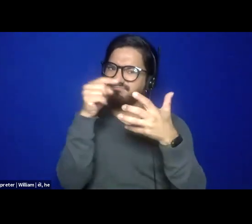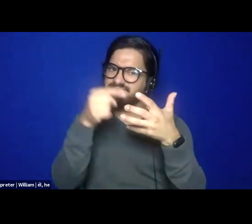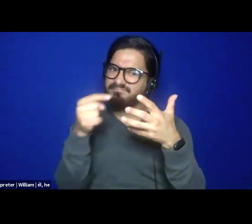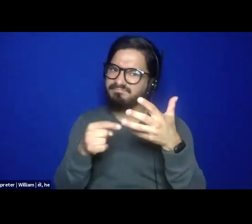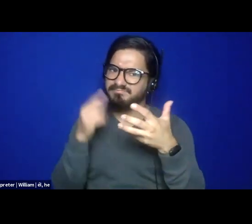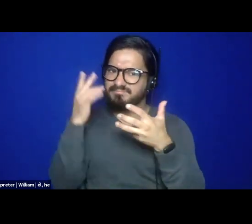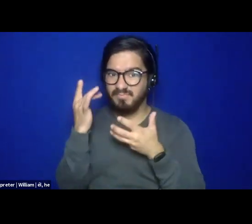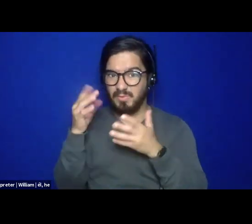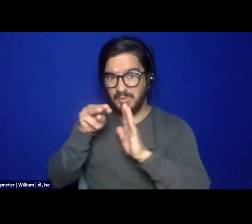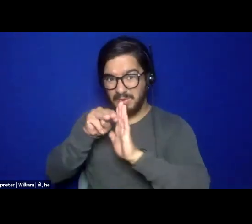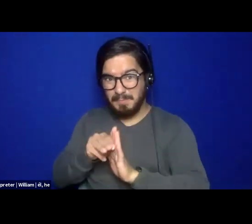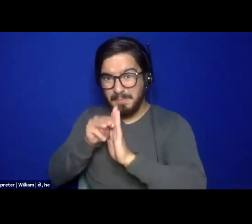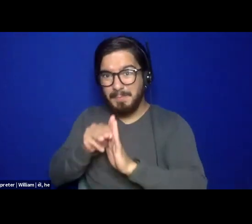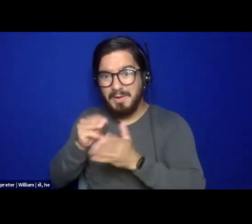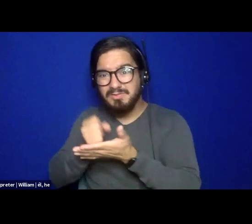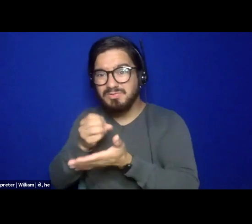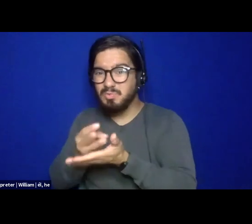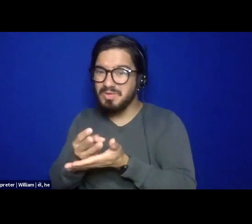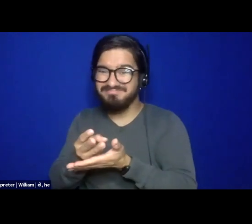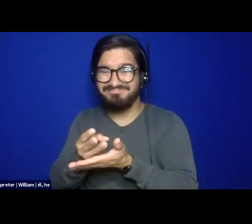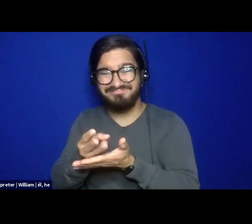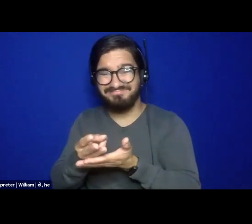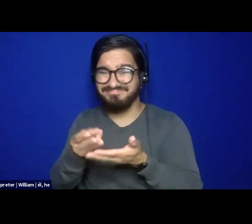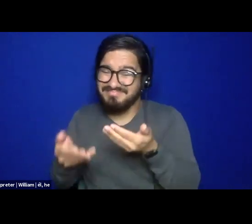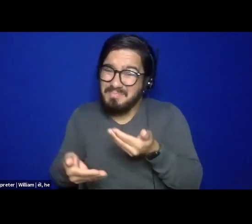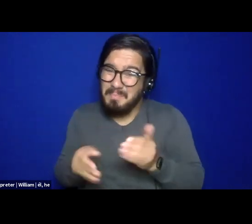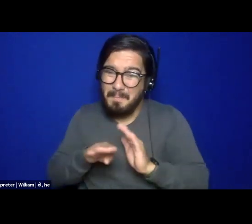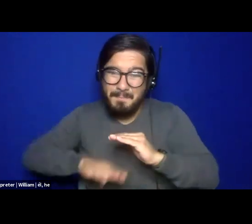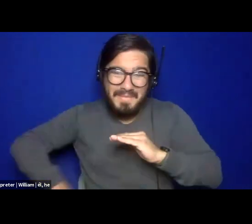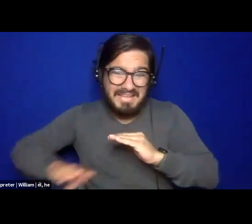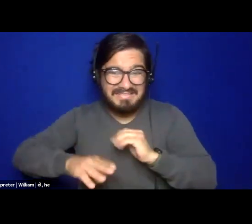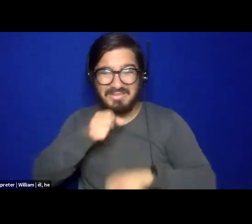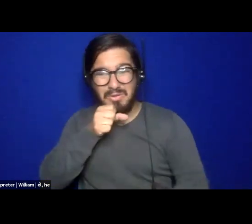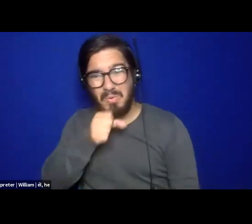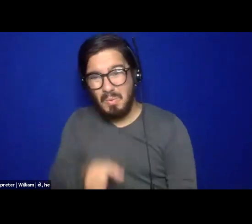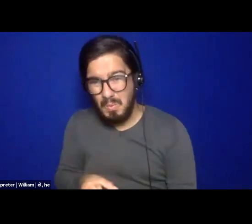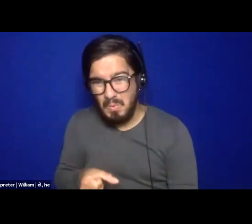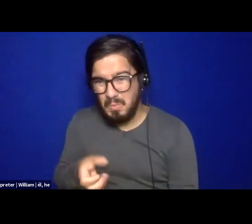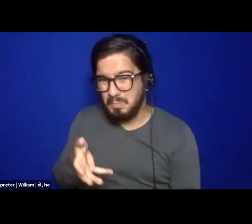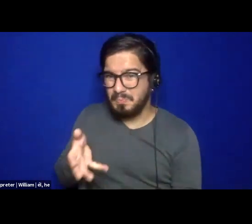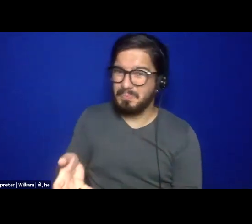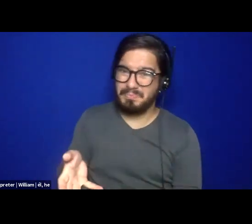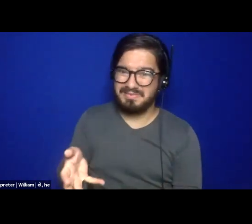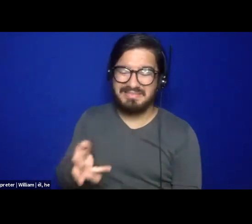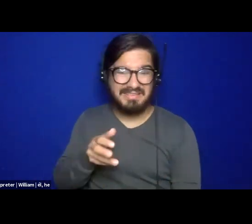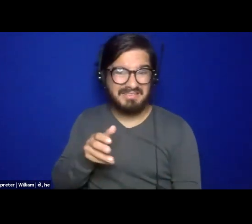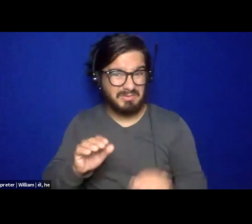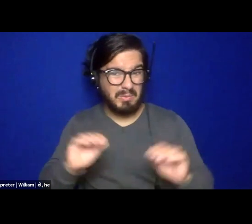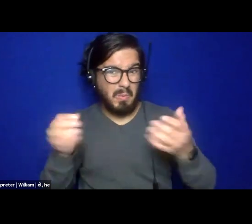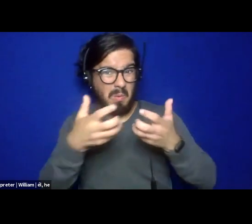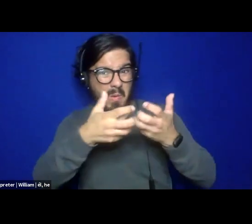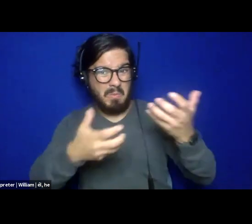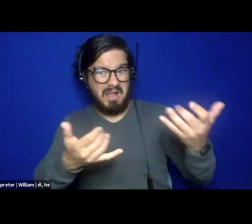models are very basic and they're stale and they're outdated. You know, they don't actually work really for anyone. And